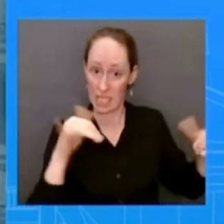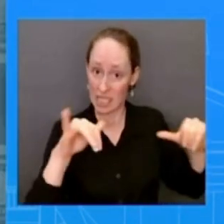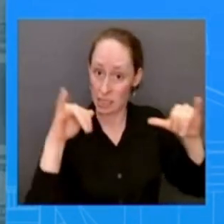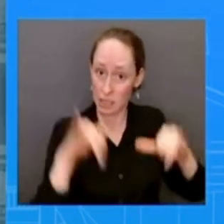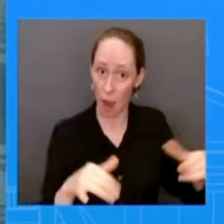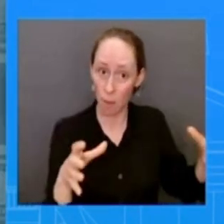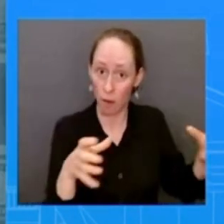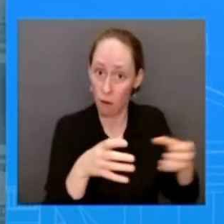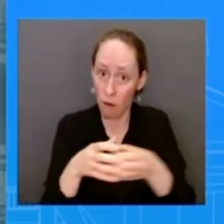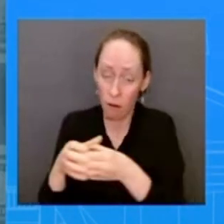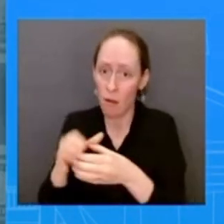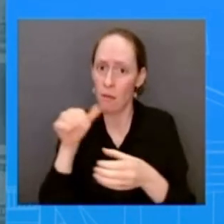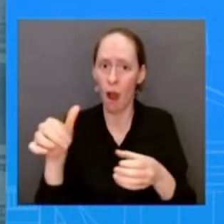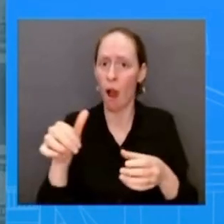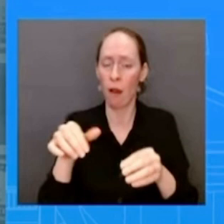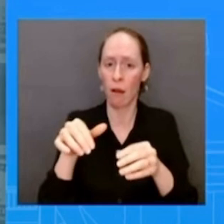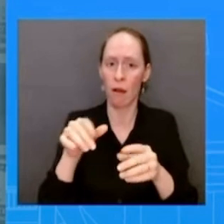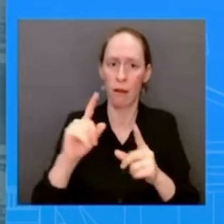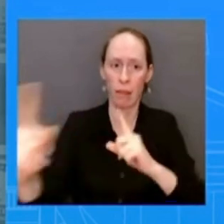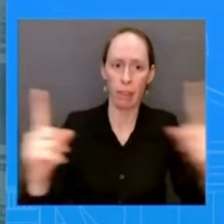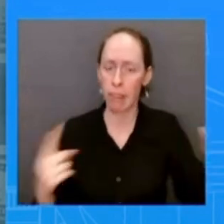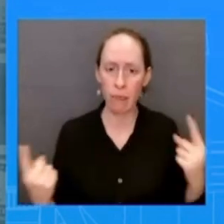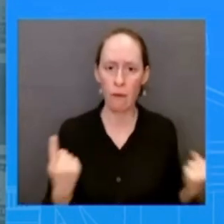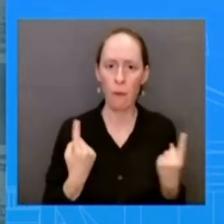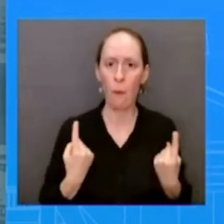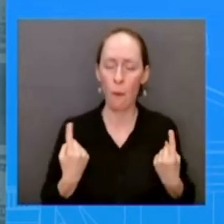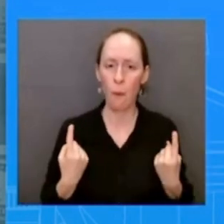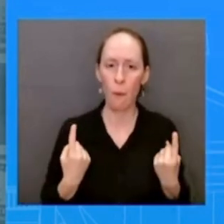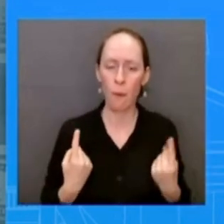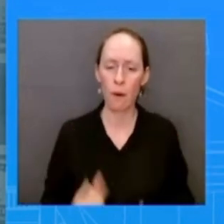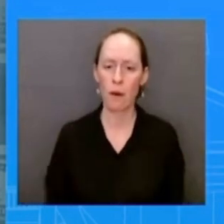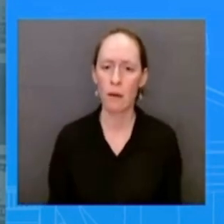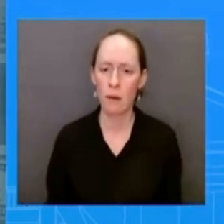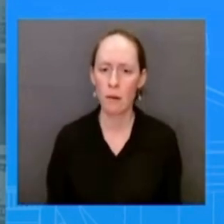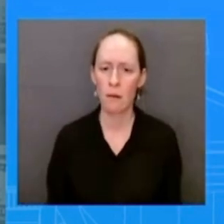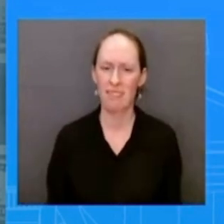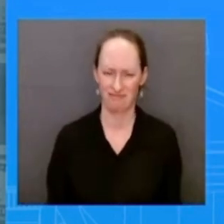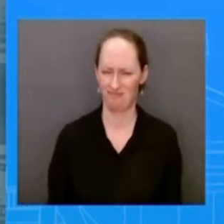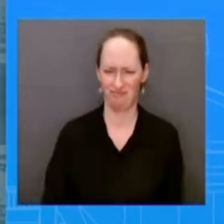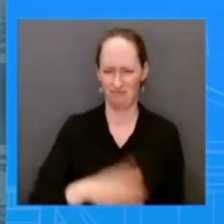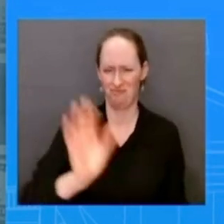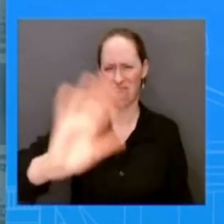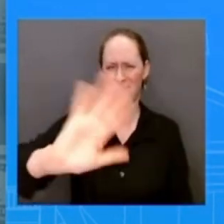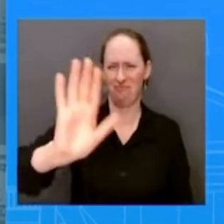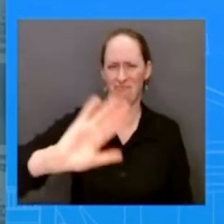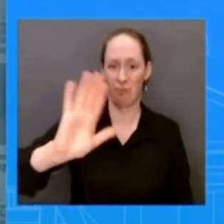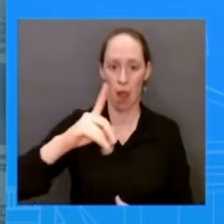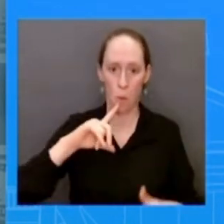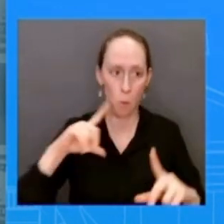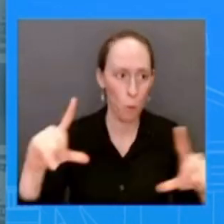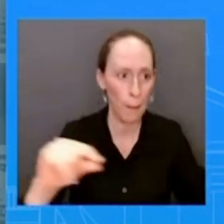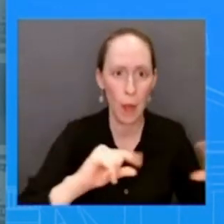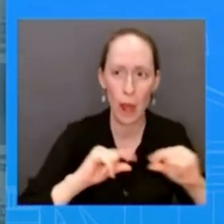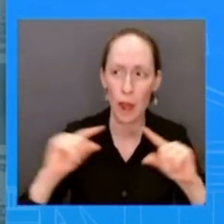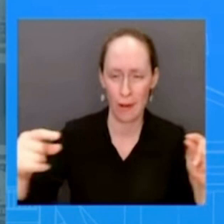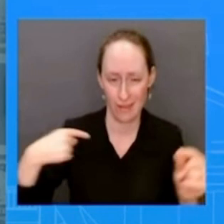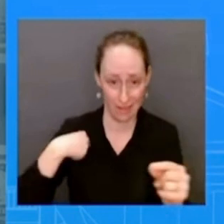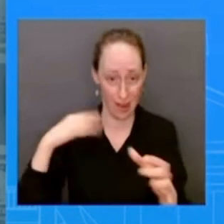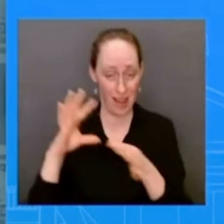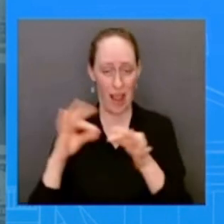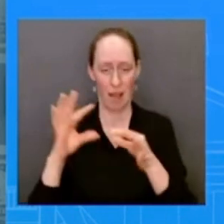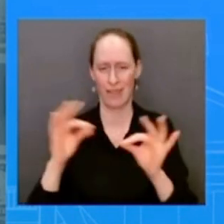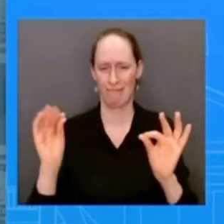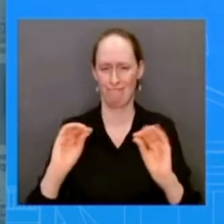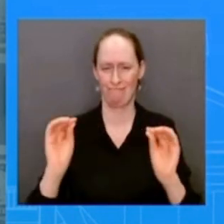in on rumors that are out there uh or conversations that are happening at this time the department as you know as you just noted colleen the department of homeland